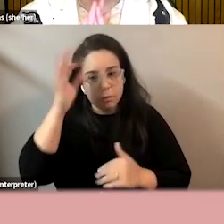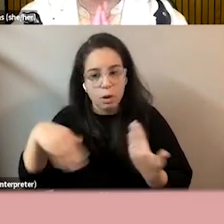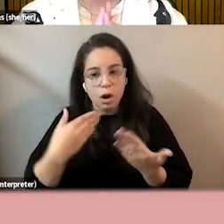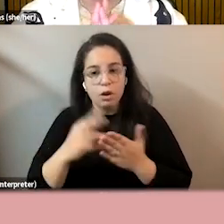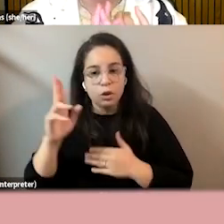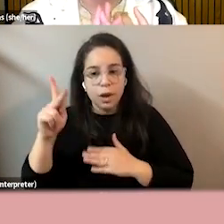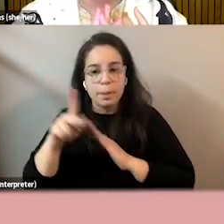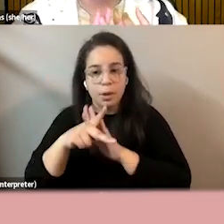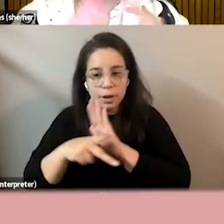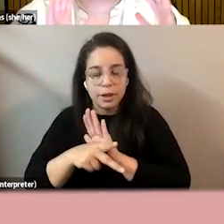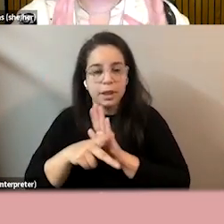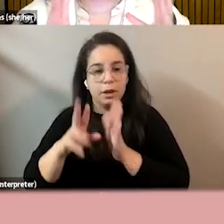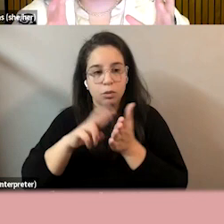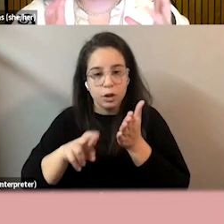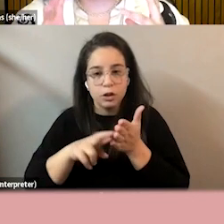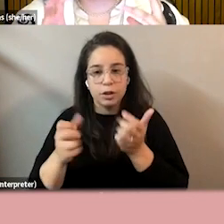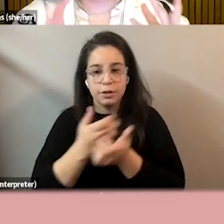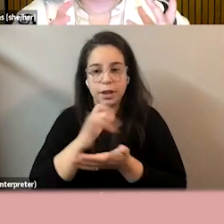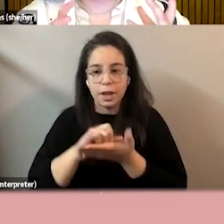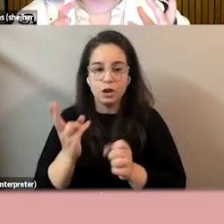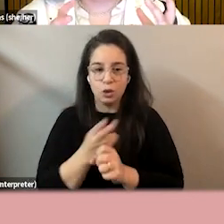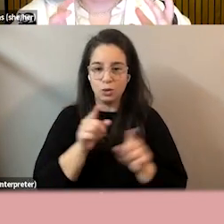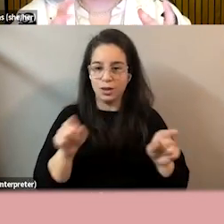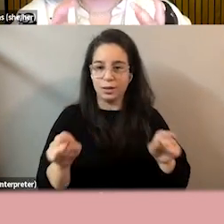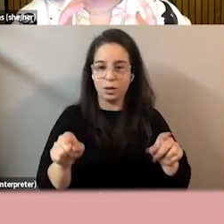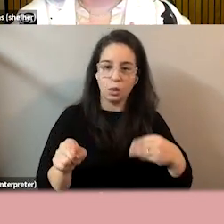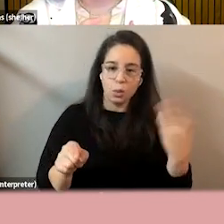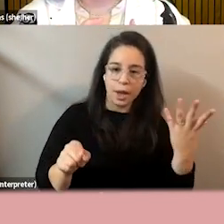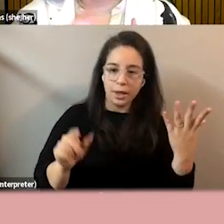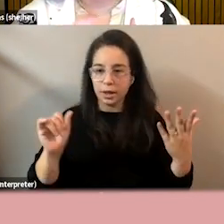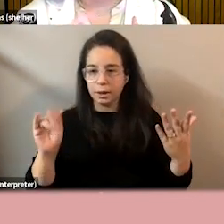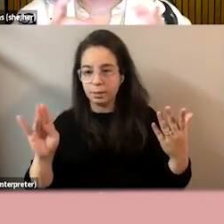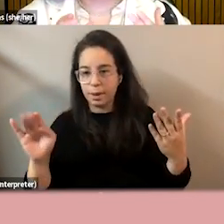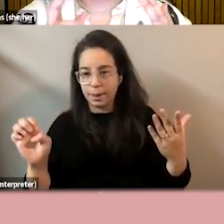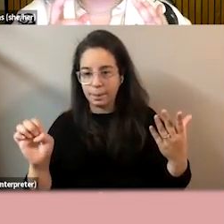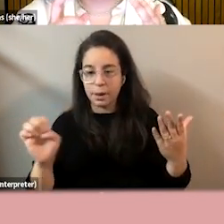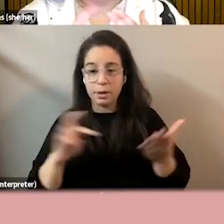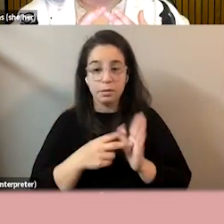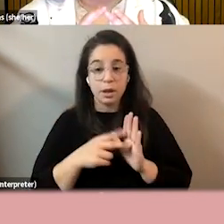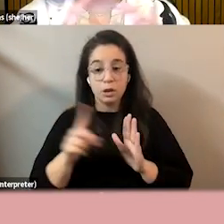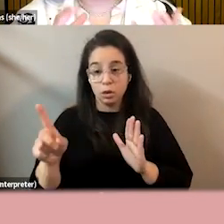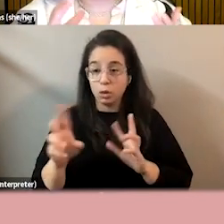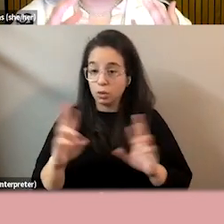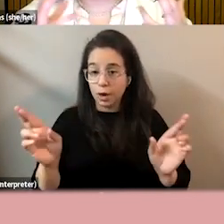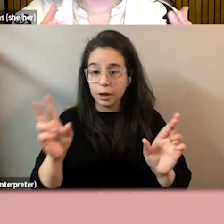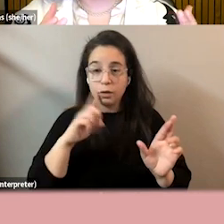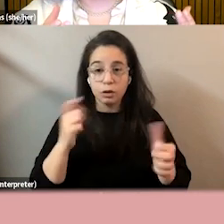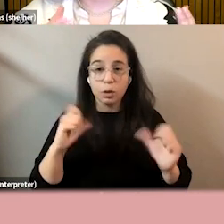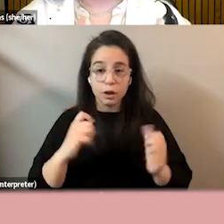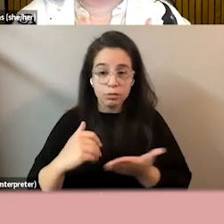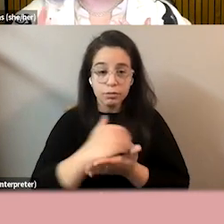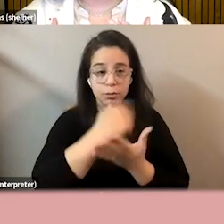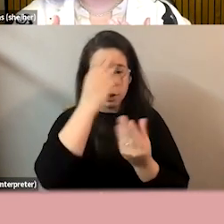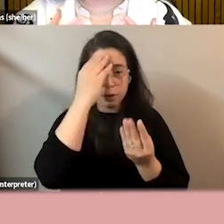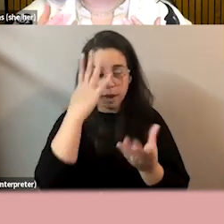and academic research is framed in this way. And so that means when you come to try to find data,